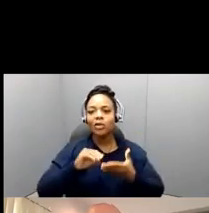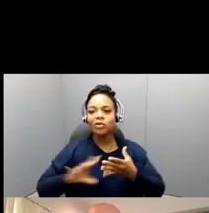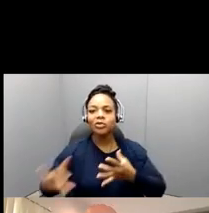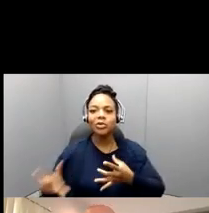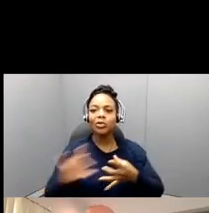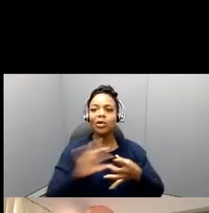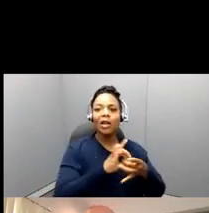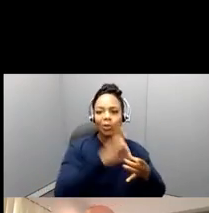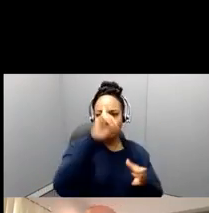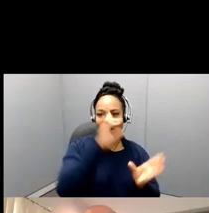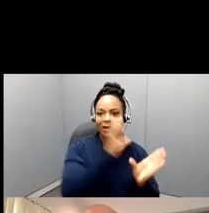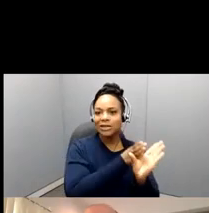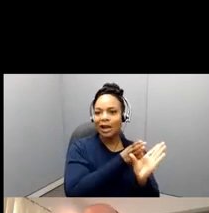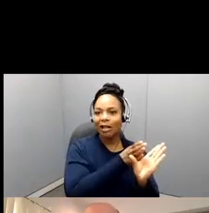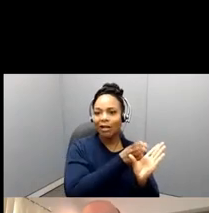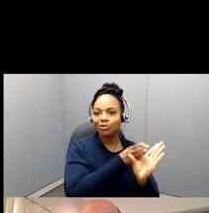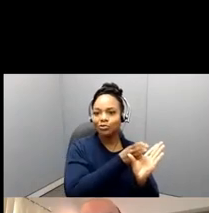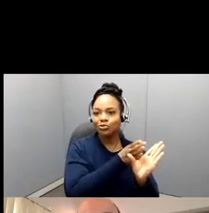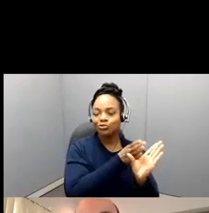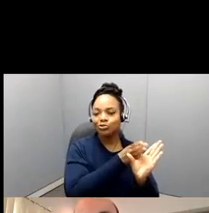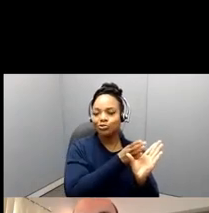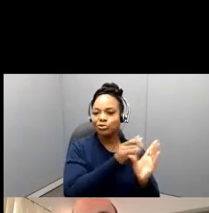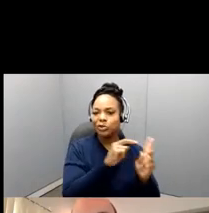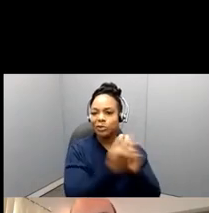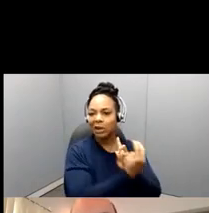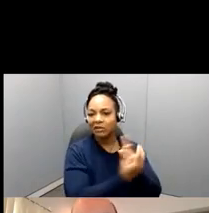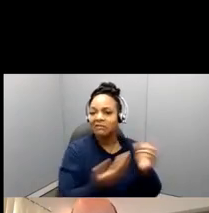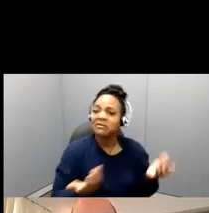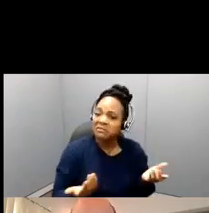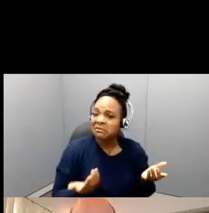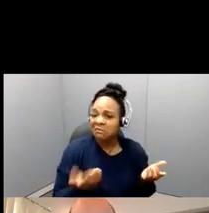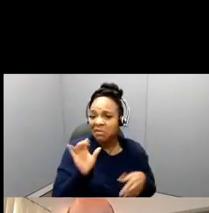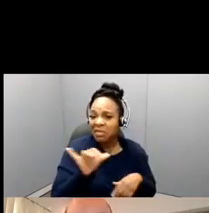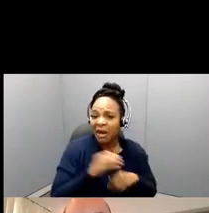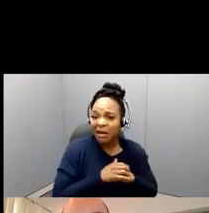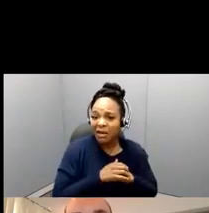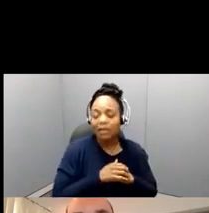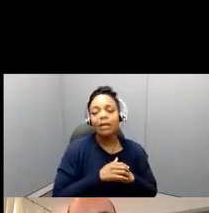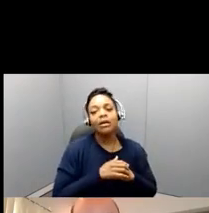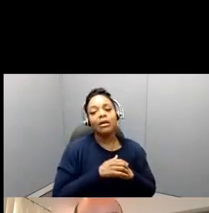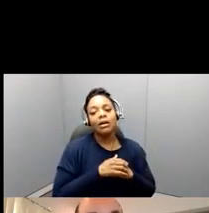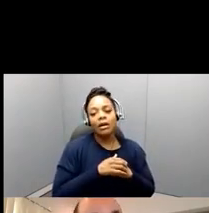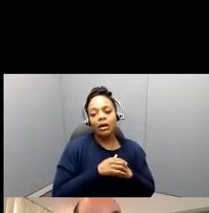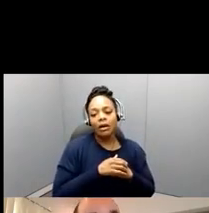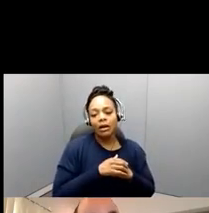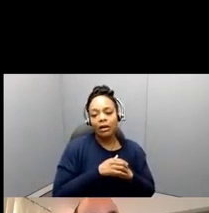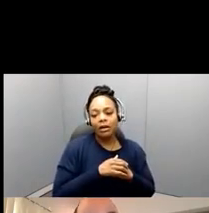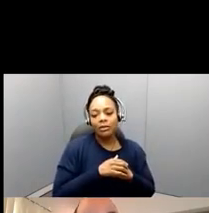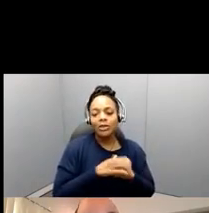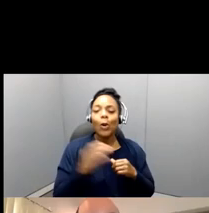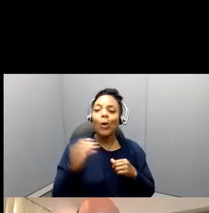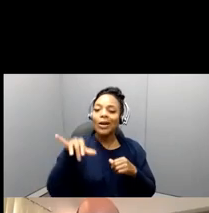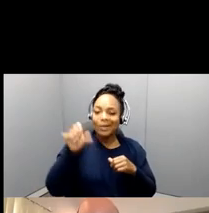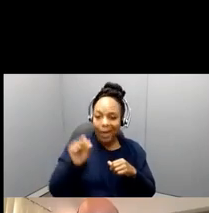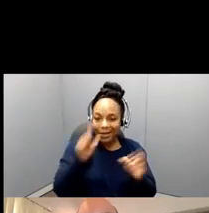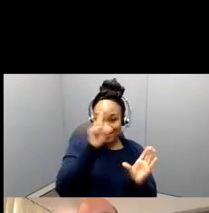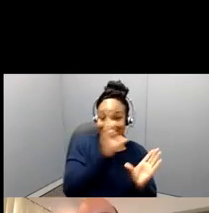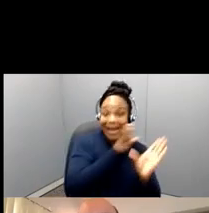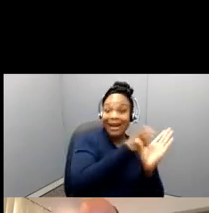that is fine, but it, but it is also, it could be, you know, from that perspective of, say, psychology, but it is education research.